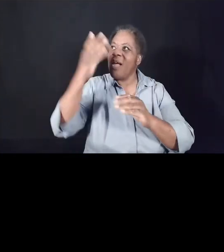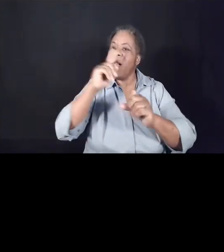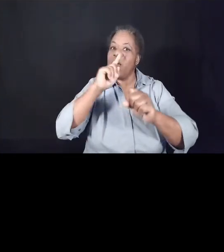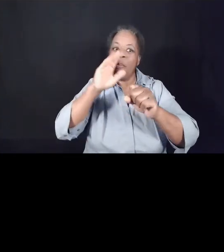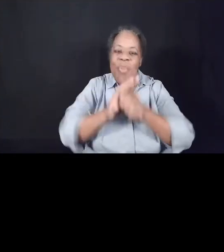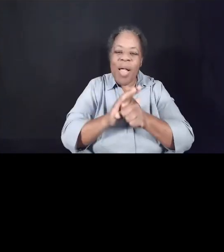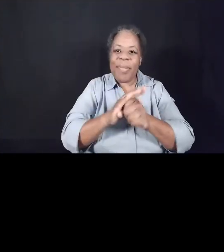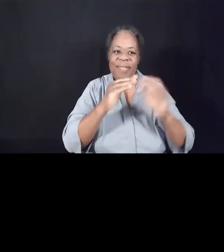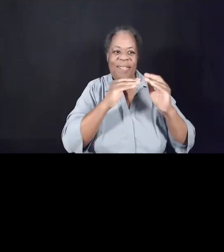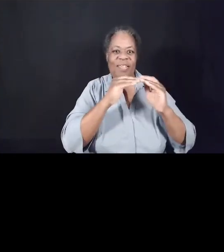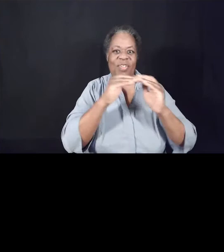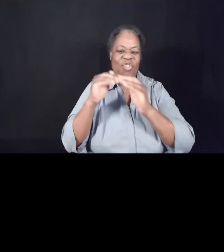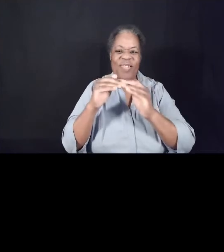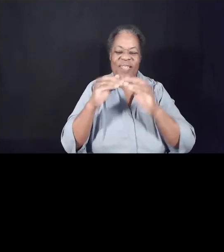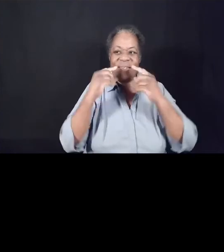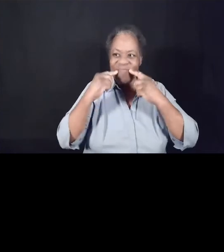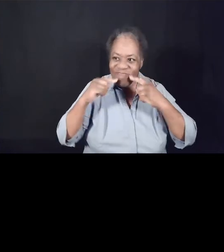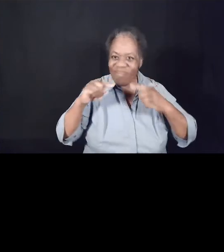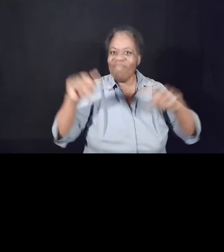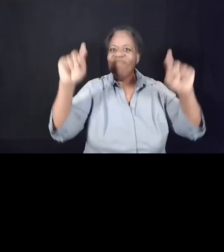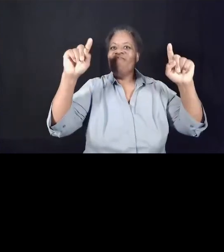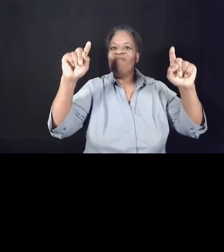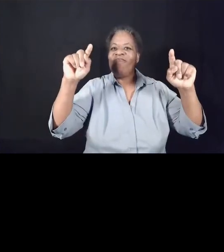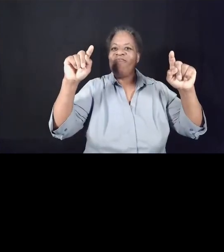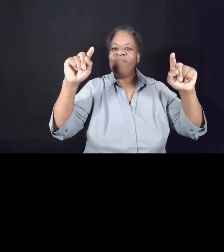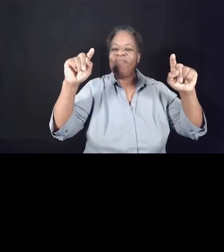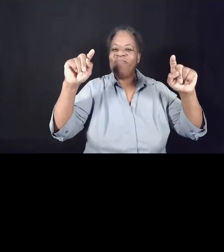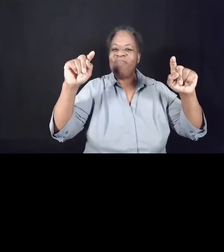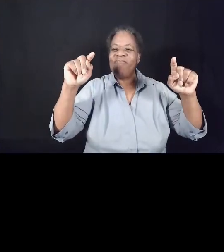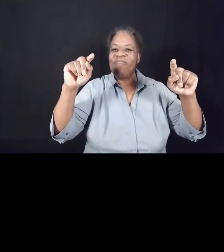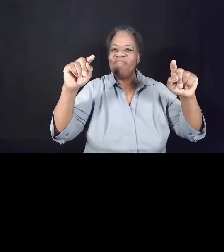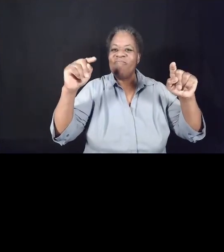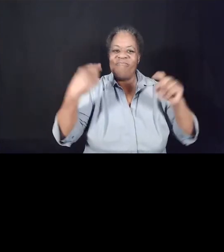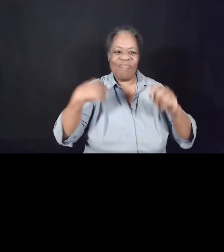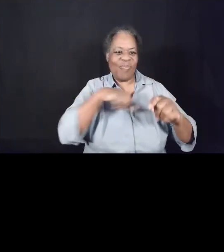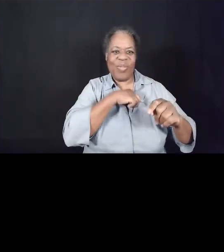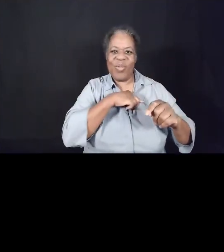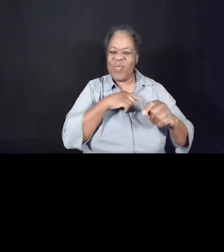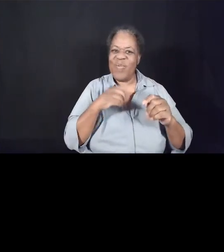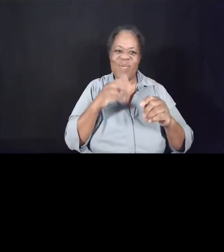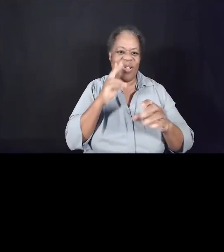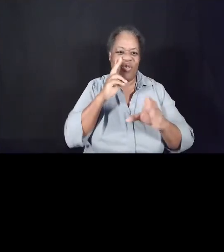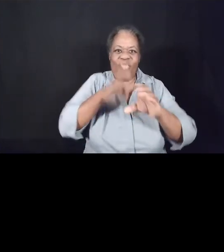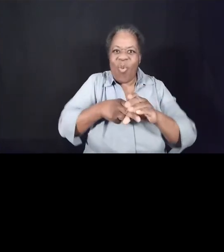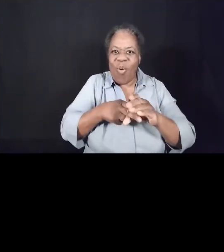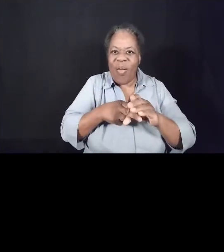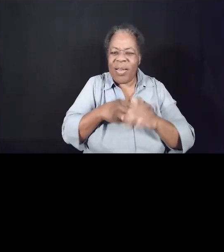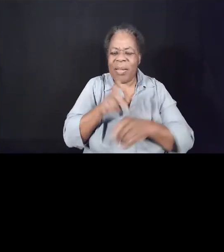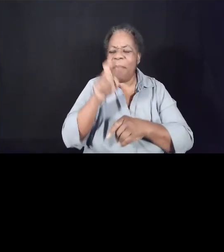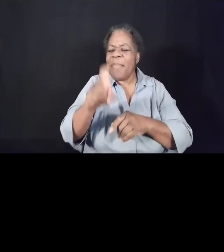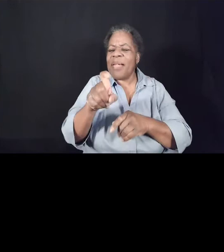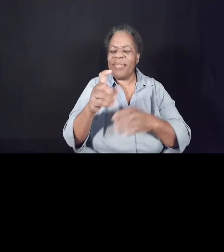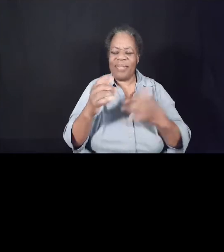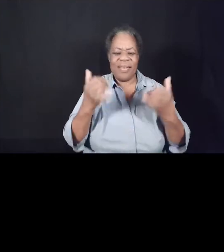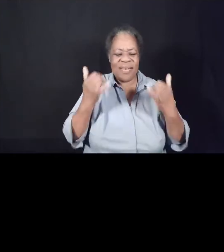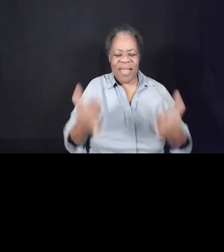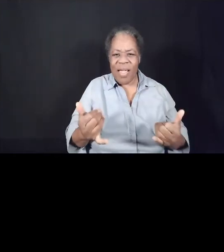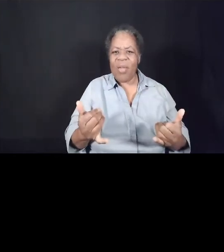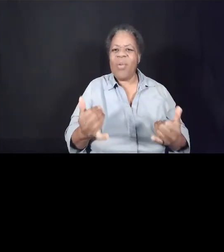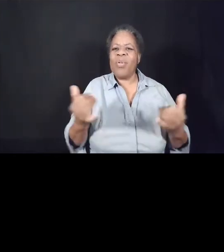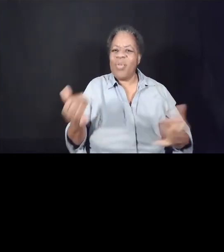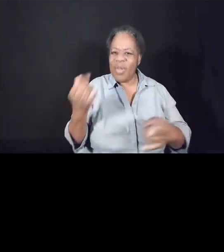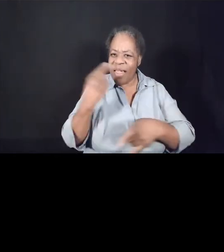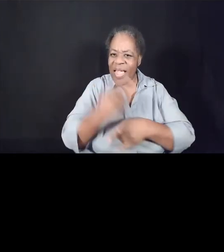fullness, how can we not join him in that work? Now, today, as